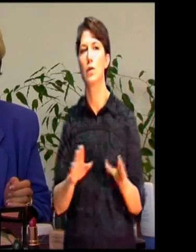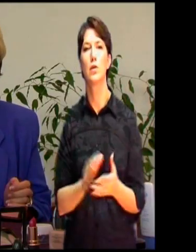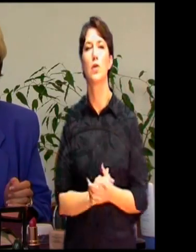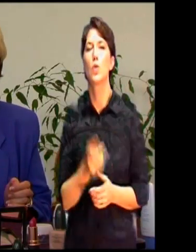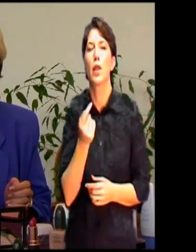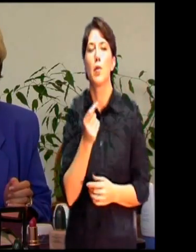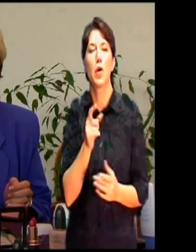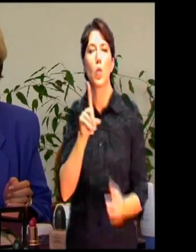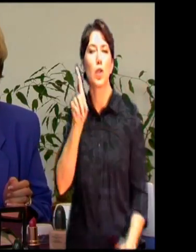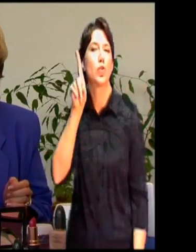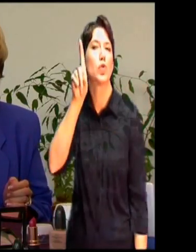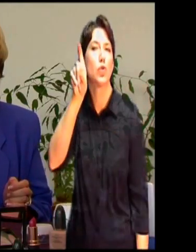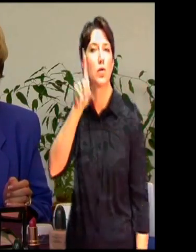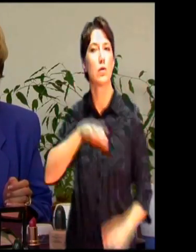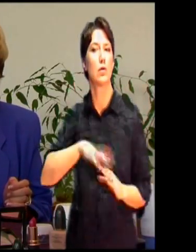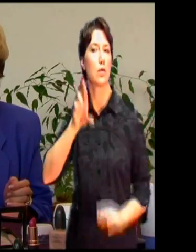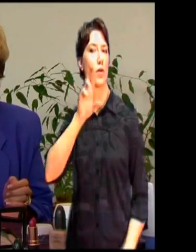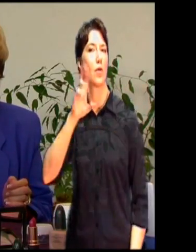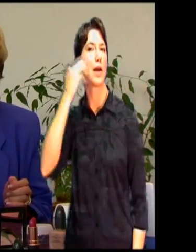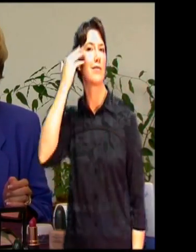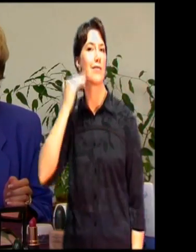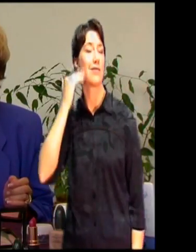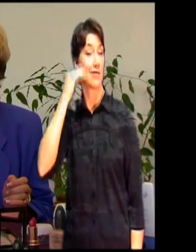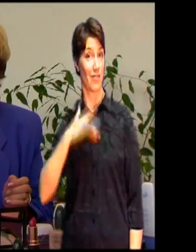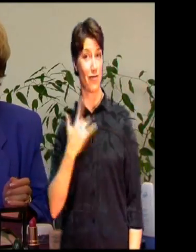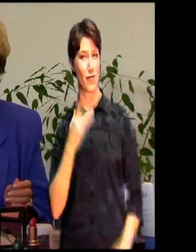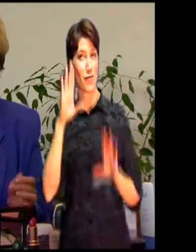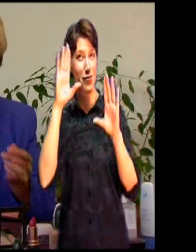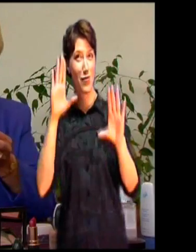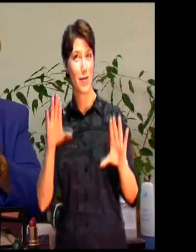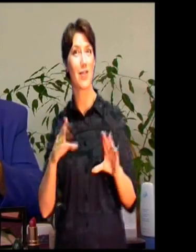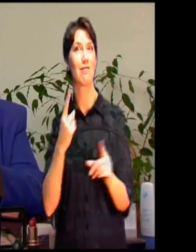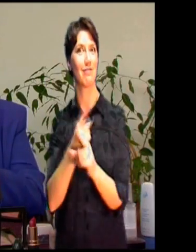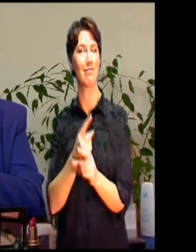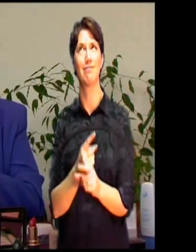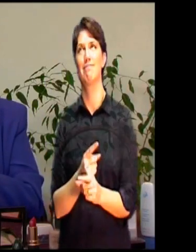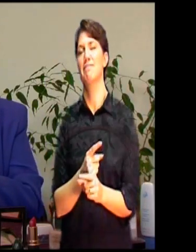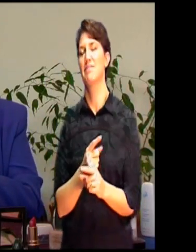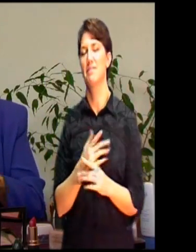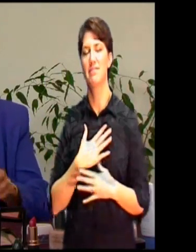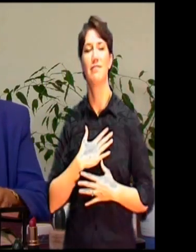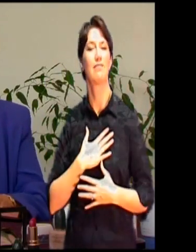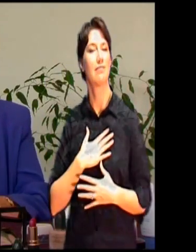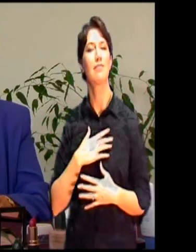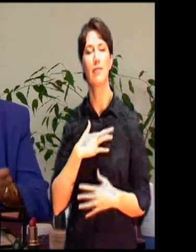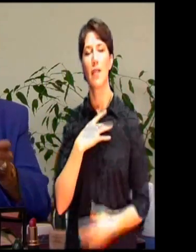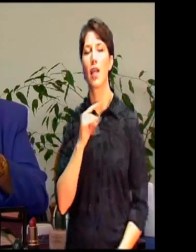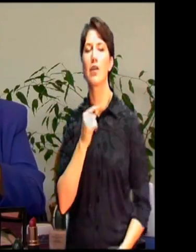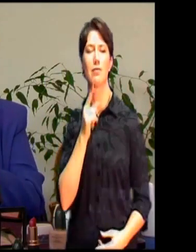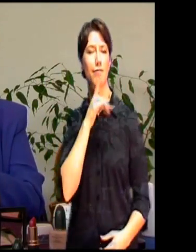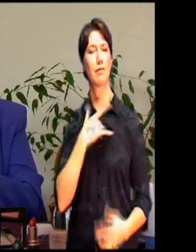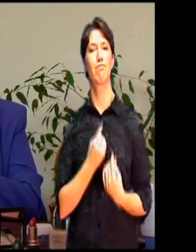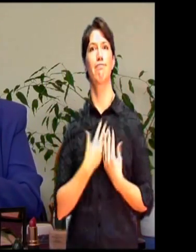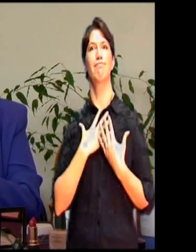little bit and we're just going to spray that on the right side. Doesn't that feel great? It feels wonderful and so very refreshing.